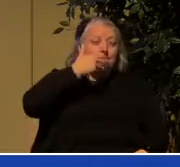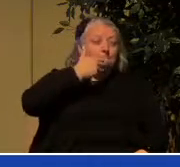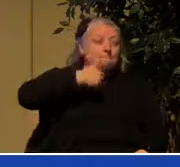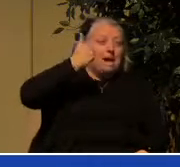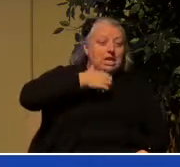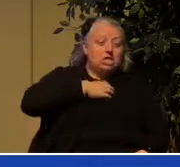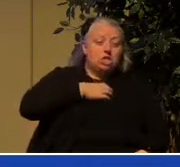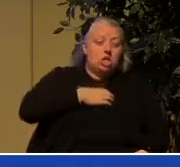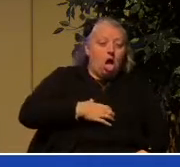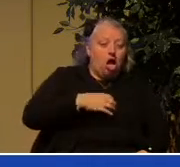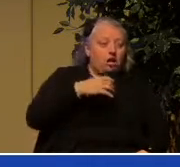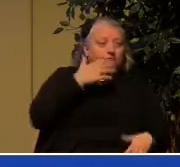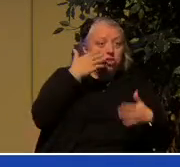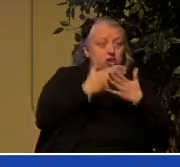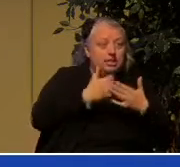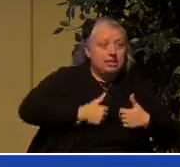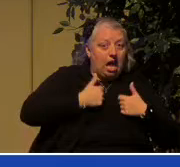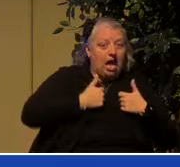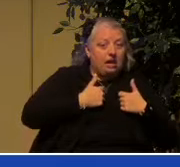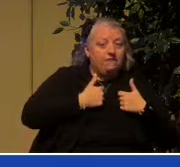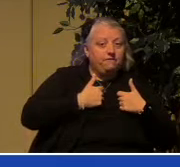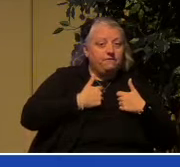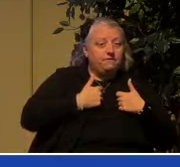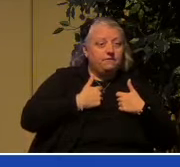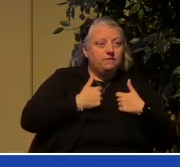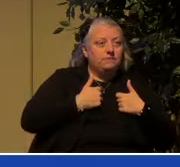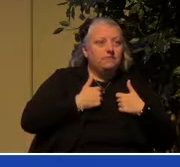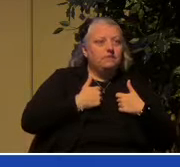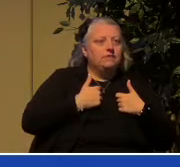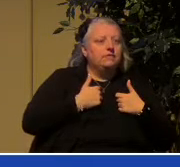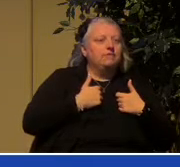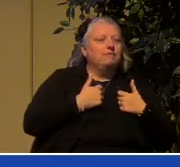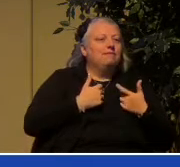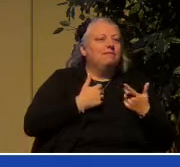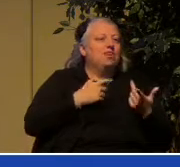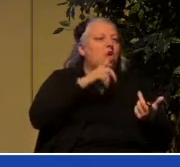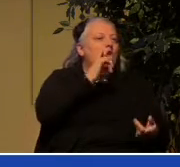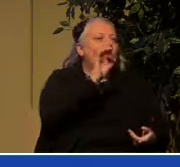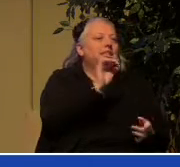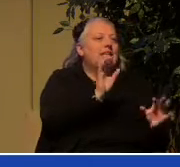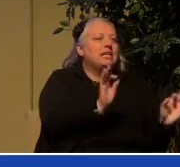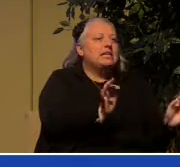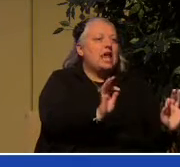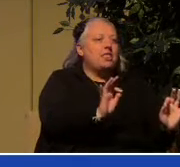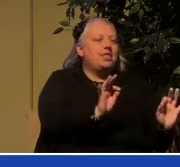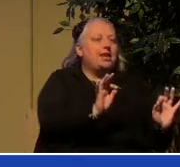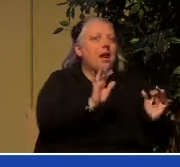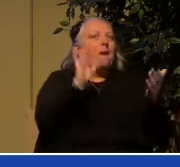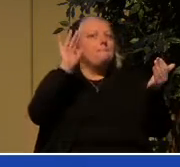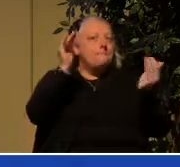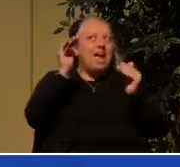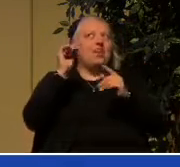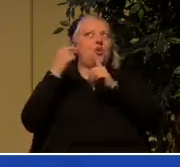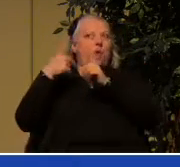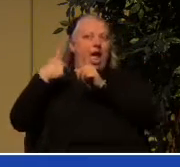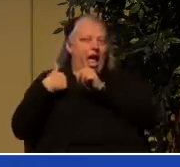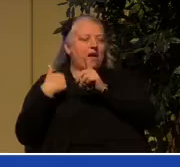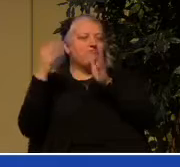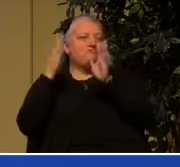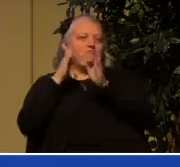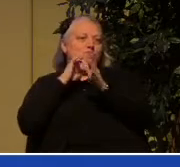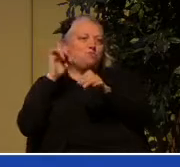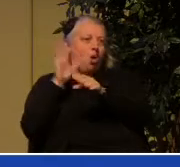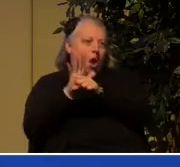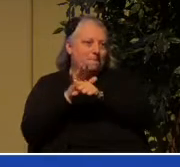fades in the light of what I have promised for you. More than that, remember the Holy Spirit